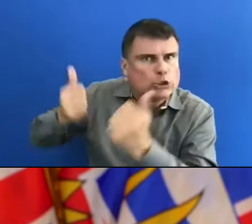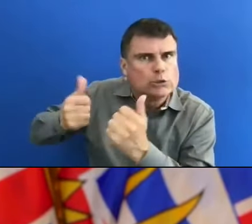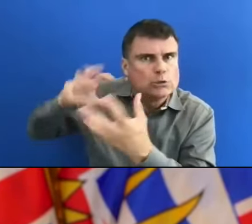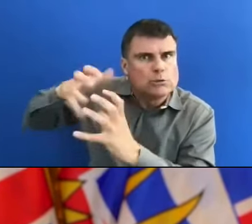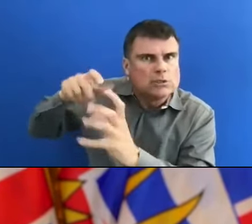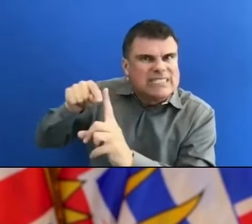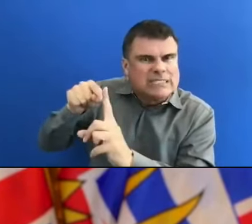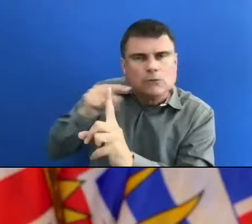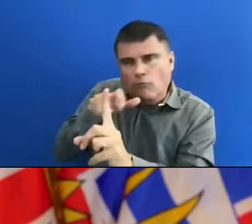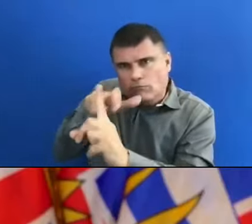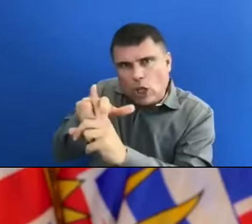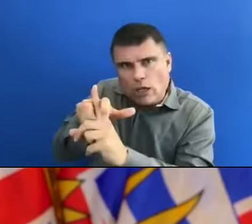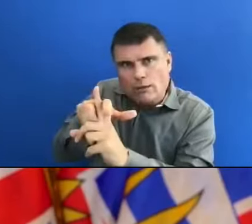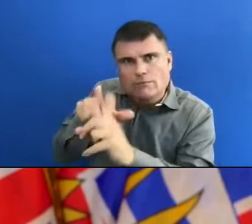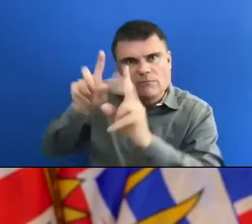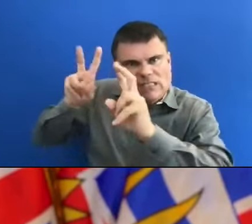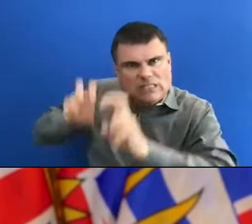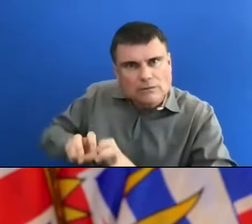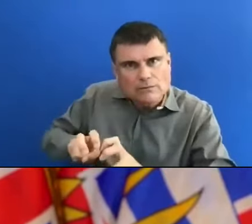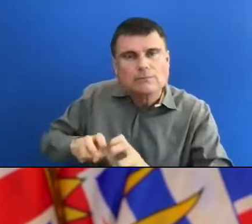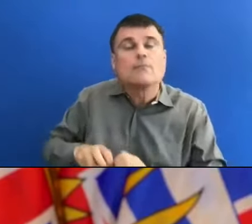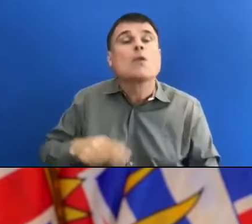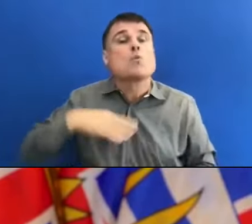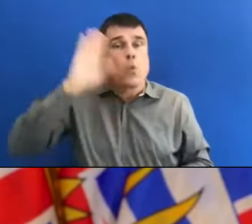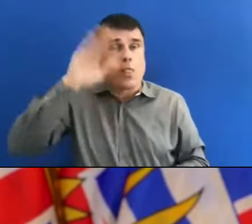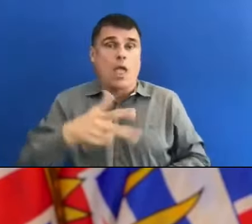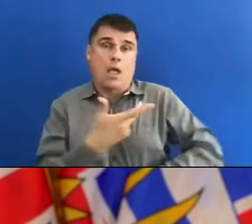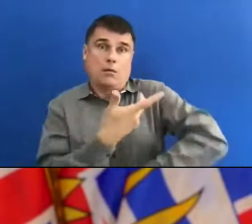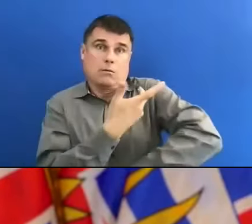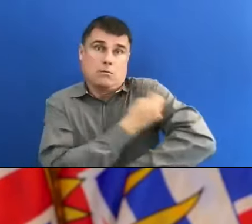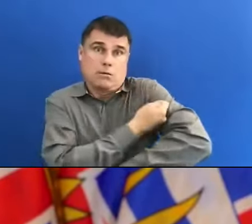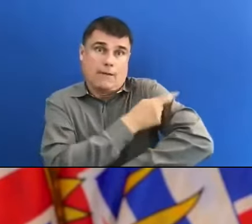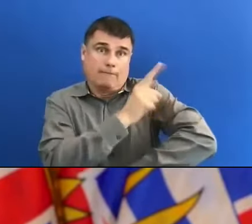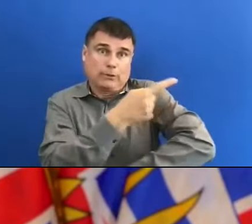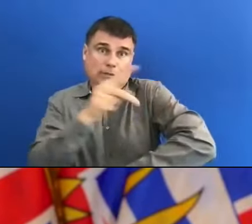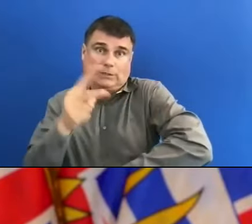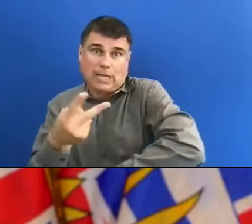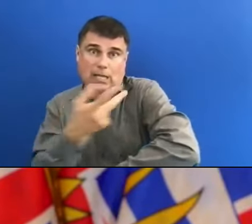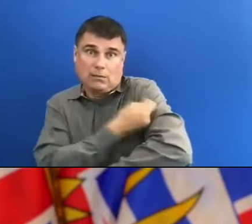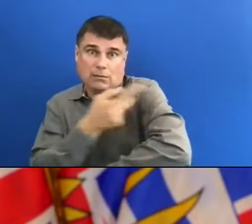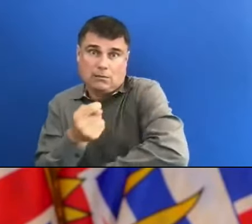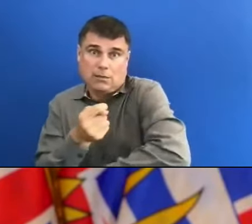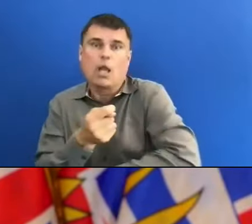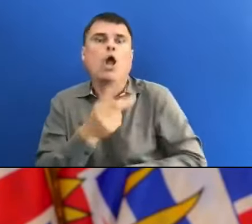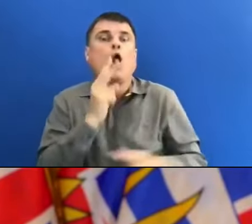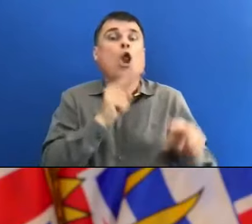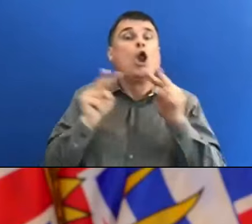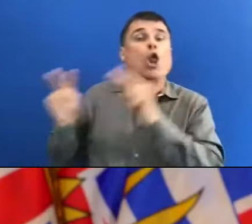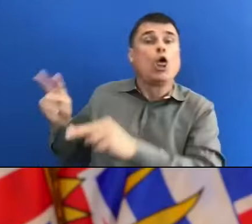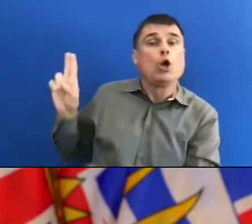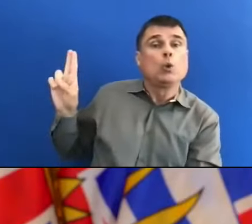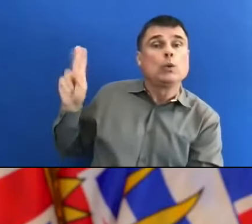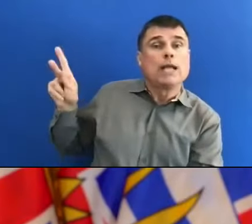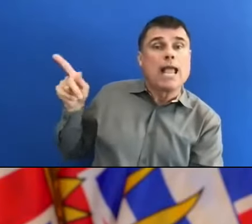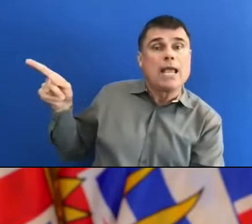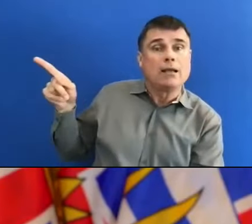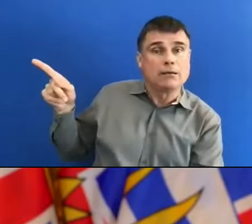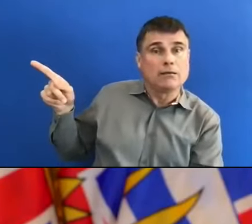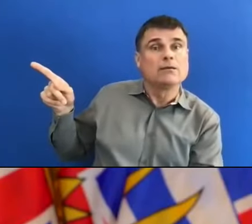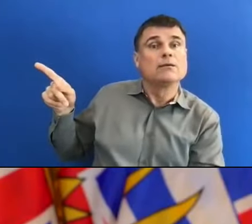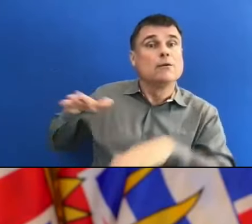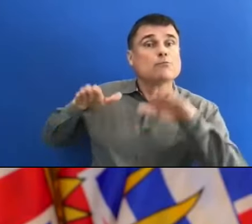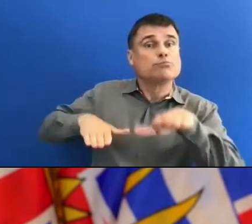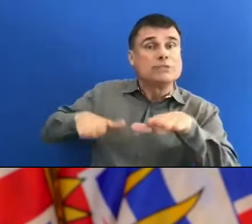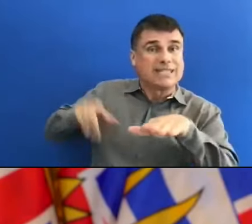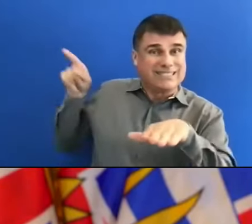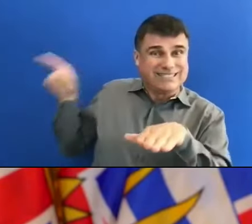protection, particularly if we compare, for example, the UK and what we have here, we have very high rates of protection in younger